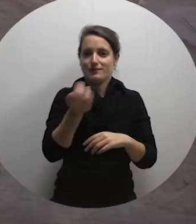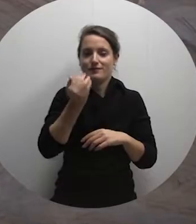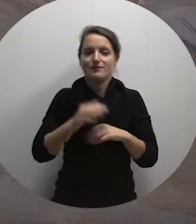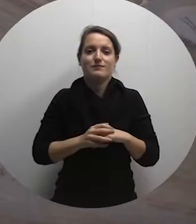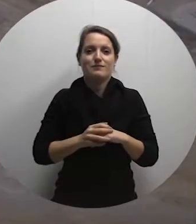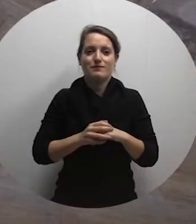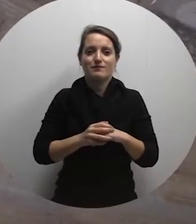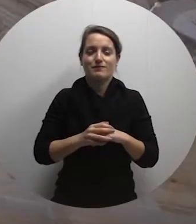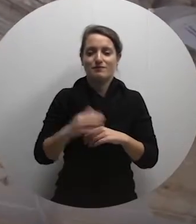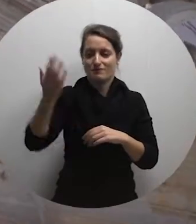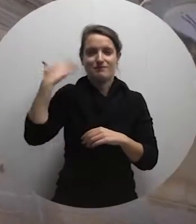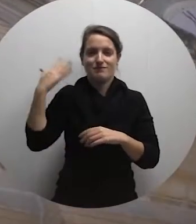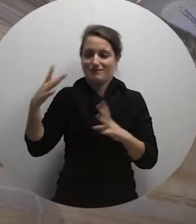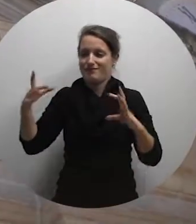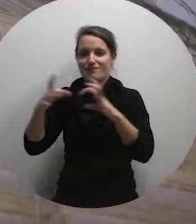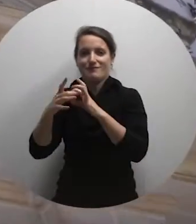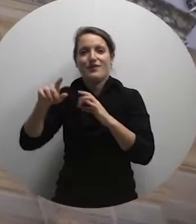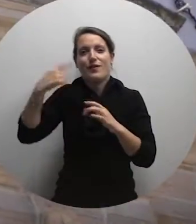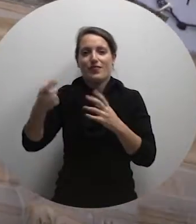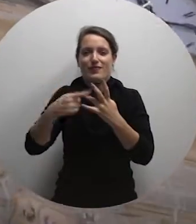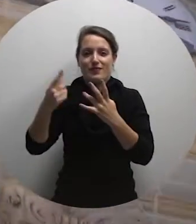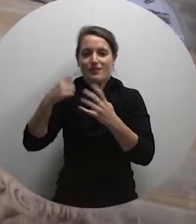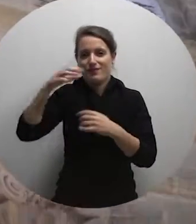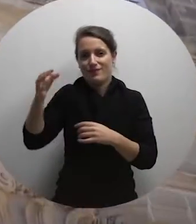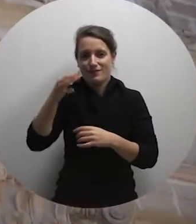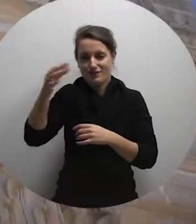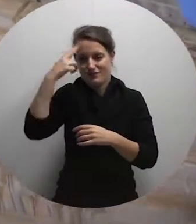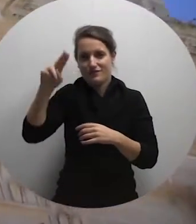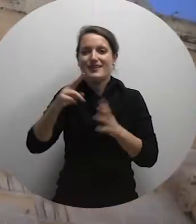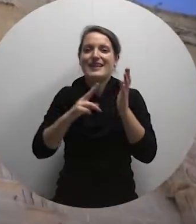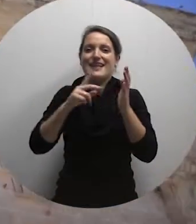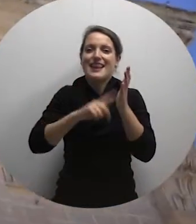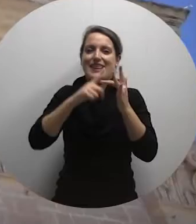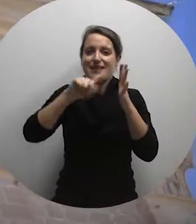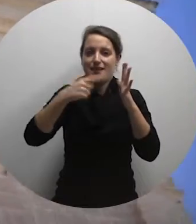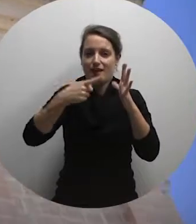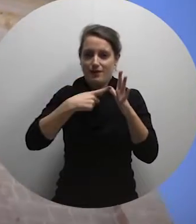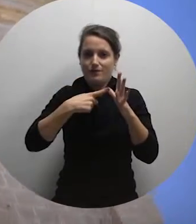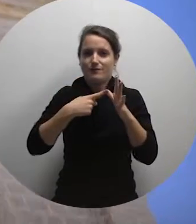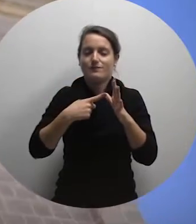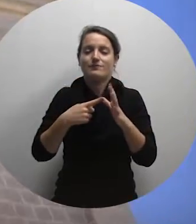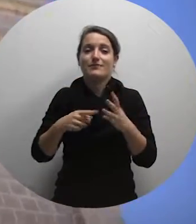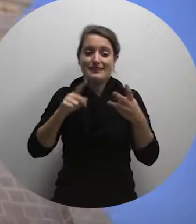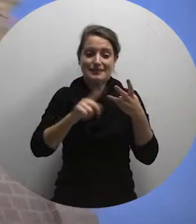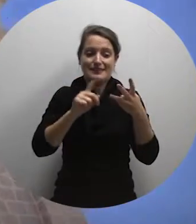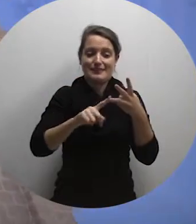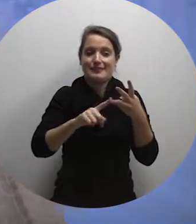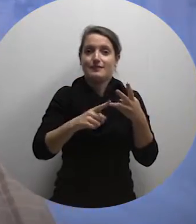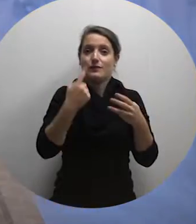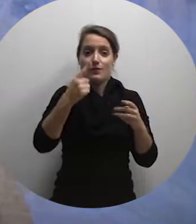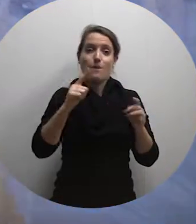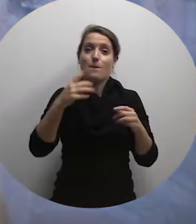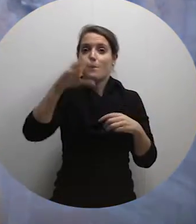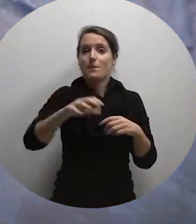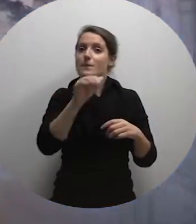Birkukhara in 1594 and became a parish. Without any doubt, amongst various landmarks in